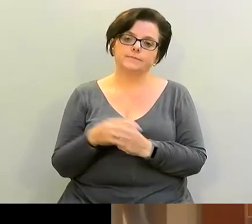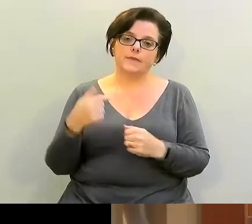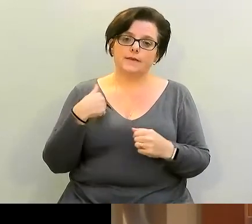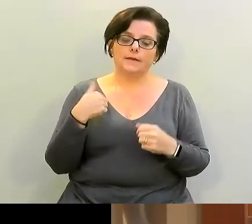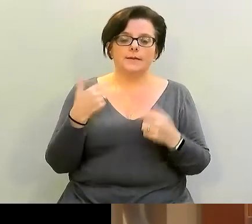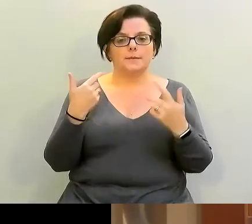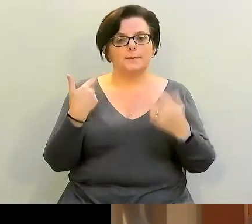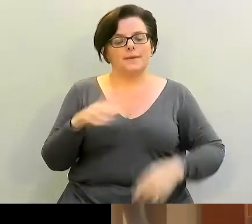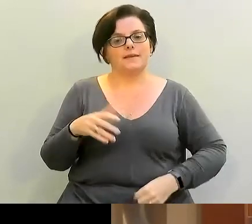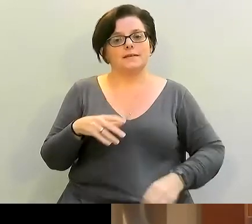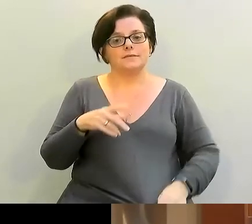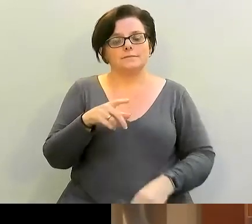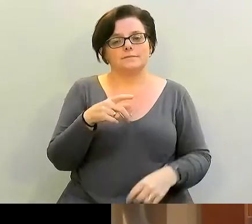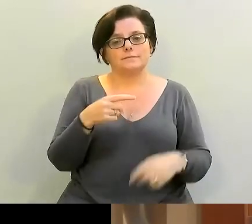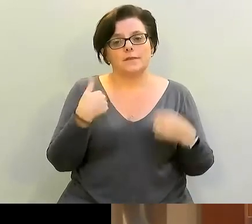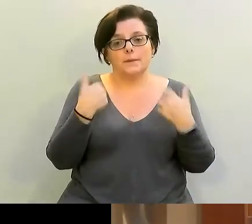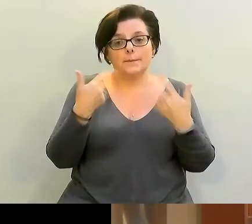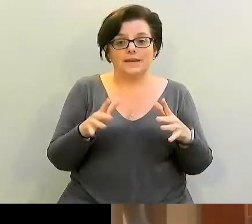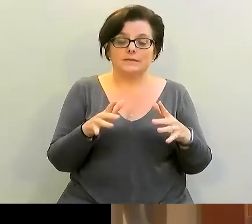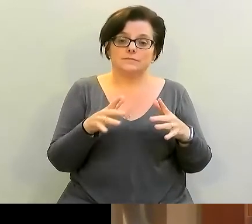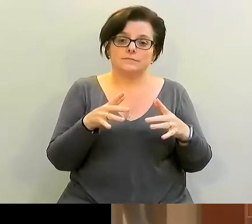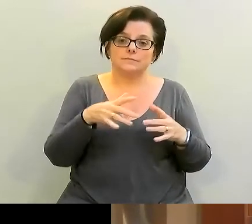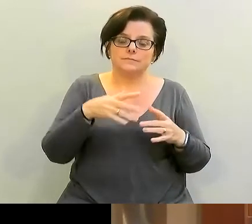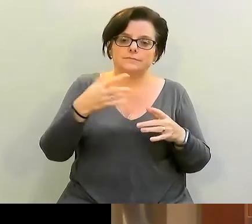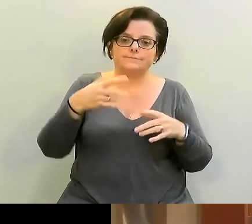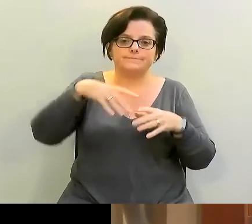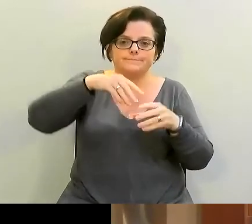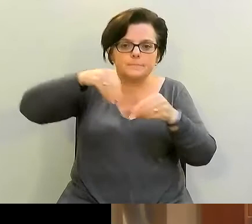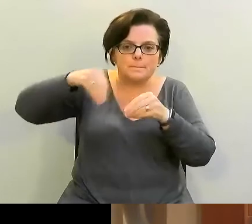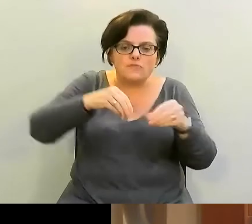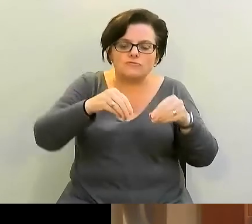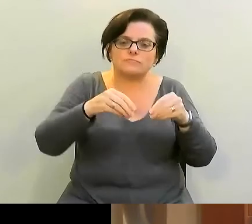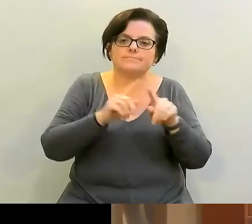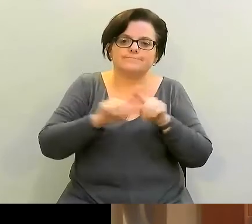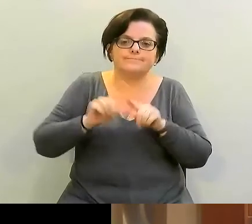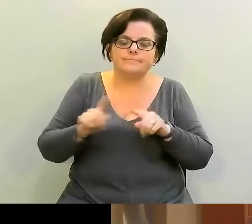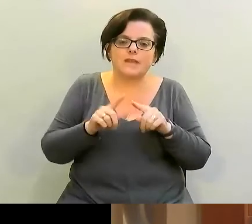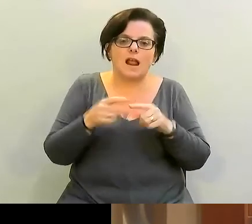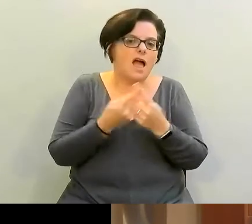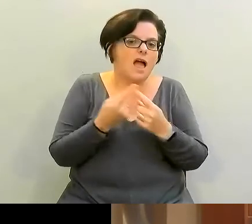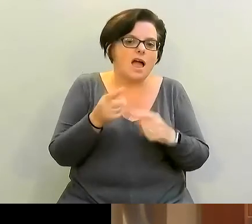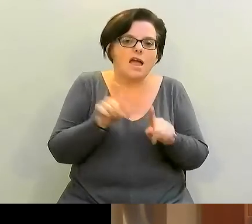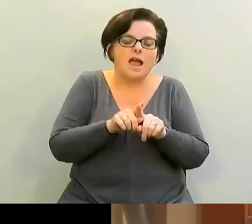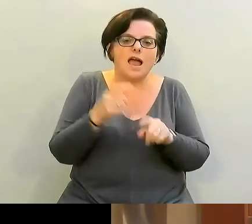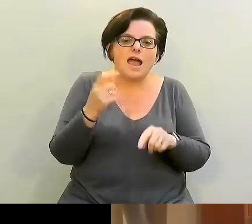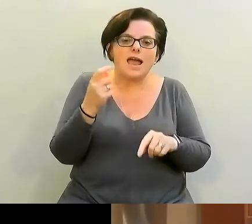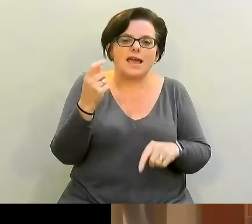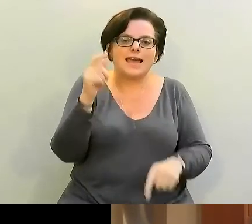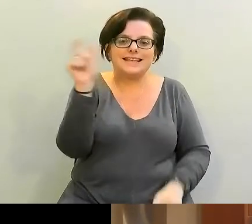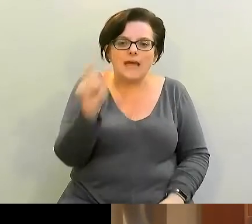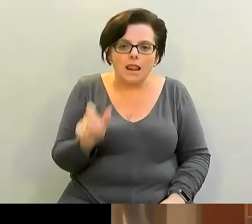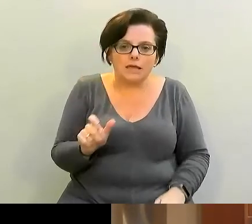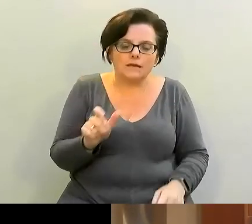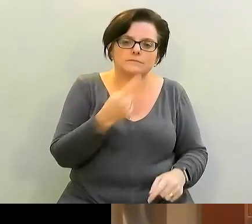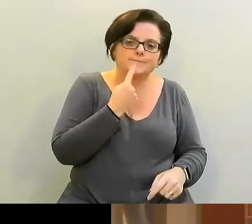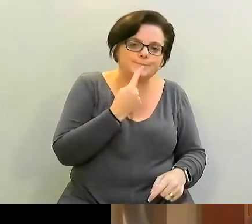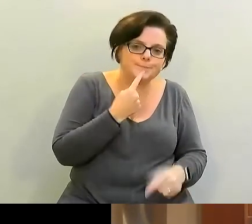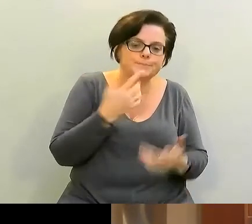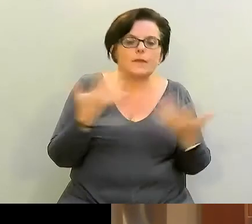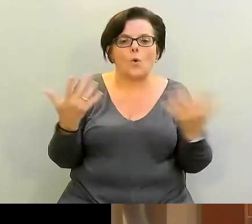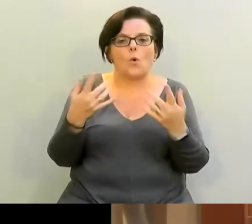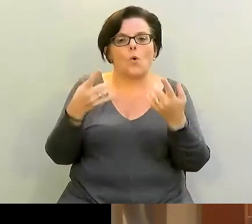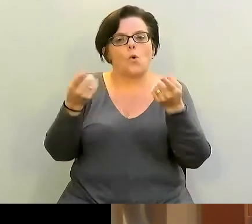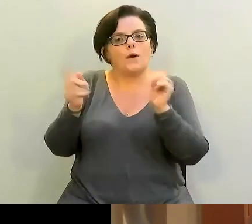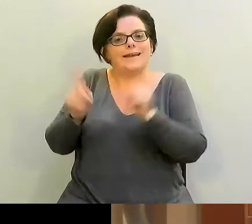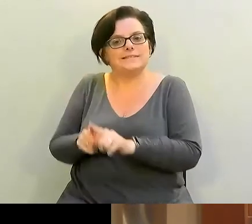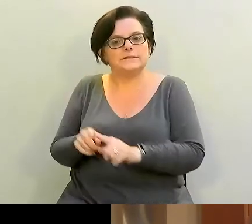in an Italian way I've done it in a very sort of rich Indian spice way and